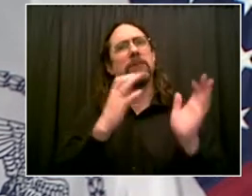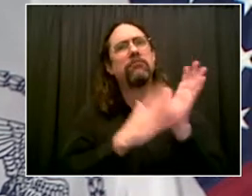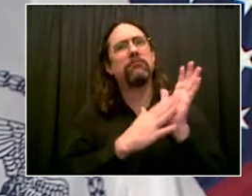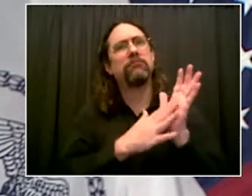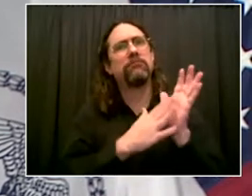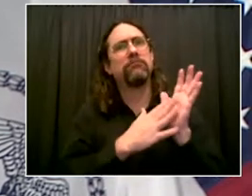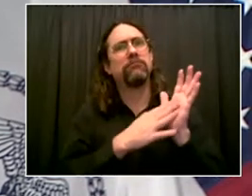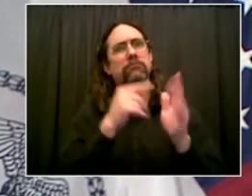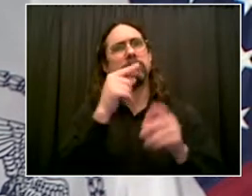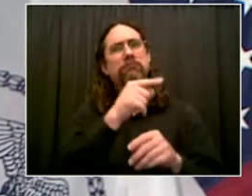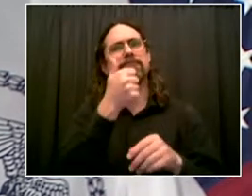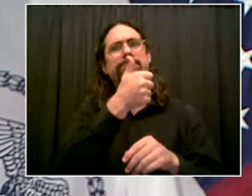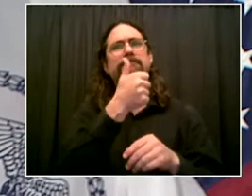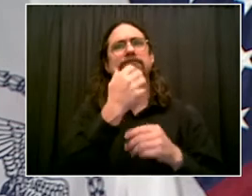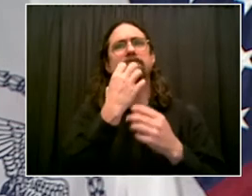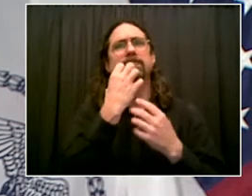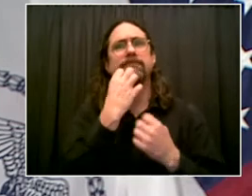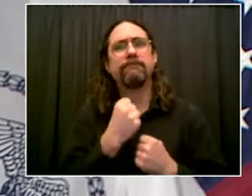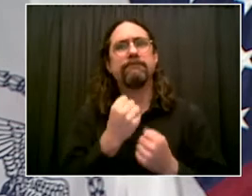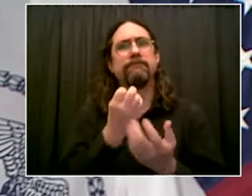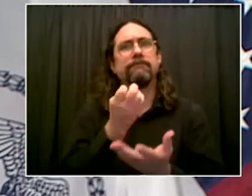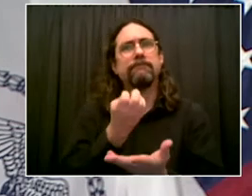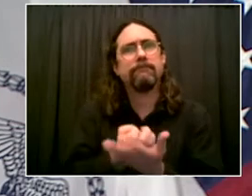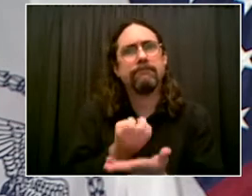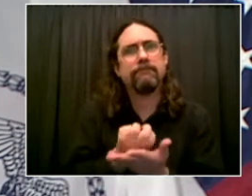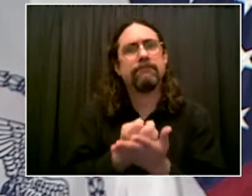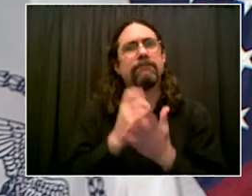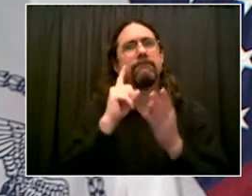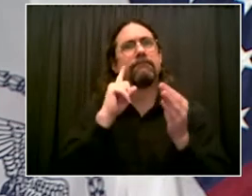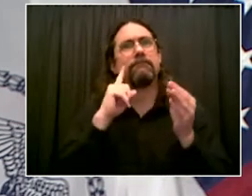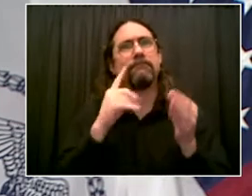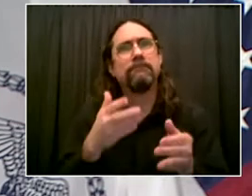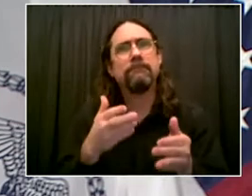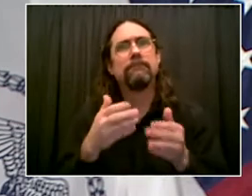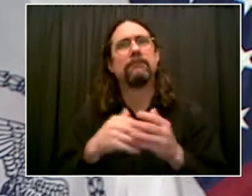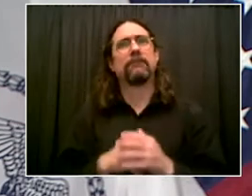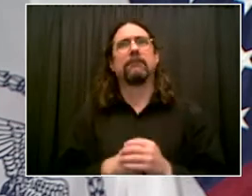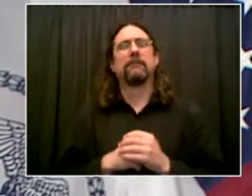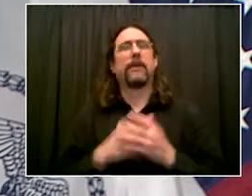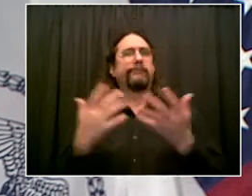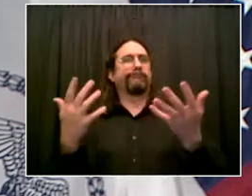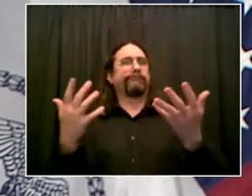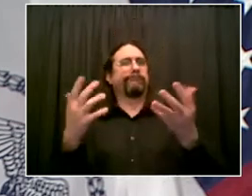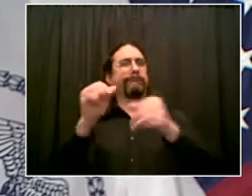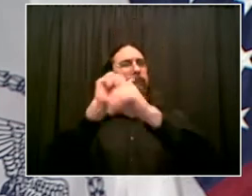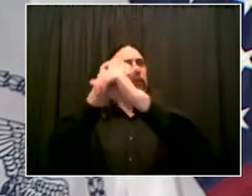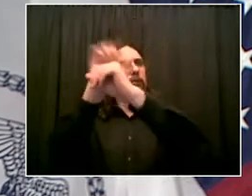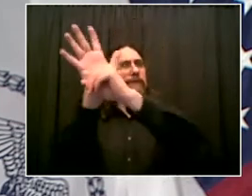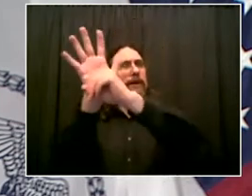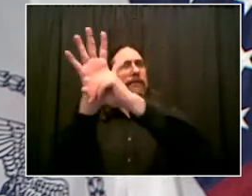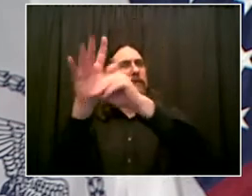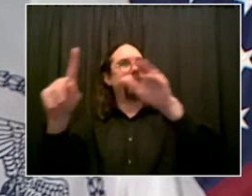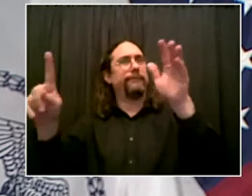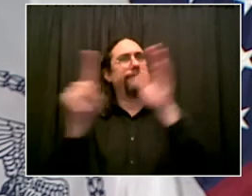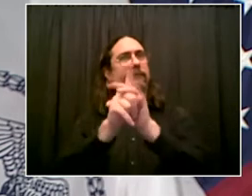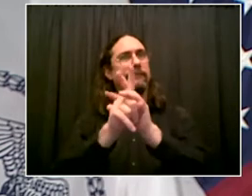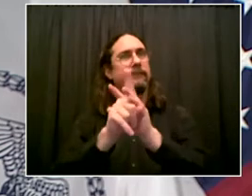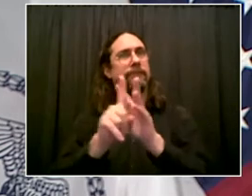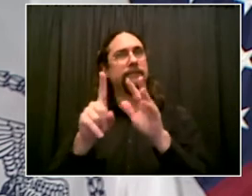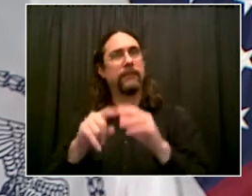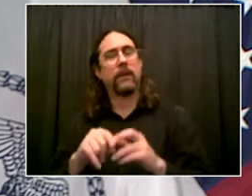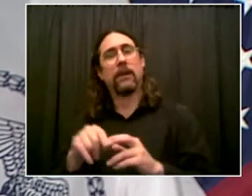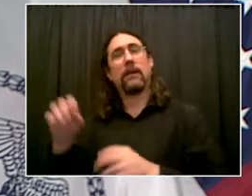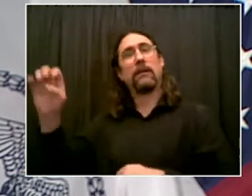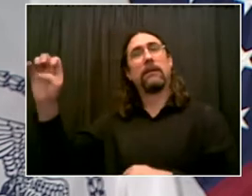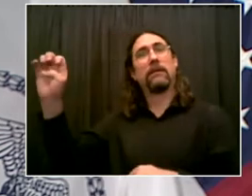But that was before the pandemic. When the pandemic came, everyone at EDC was asked to do an entirely different mission, to